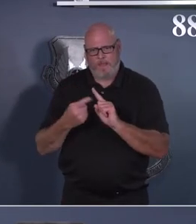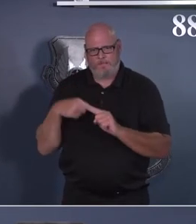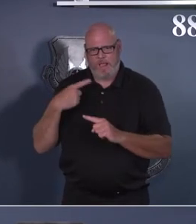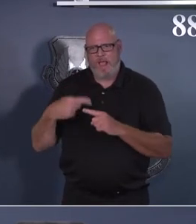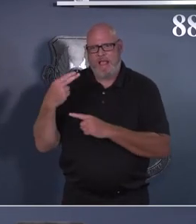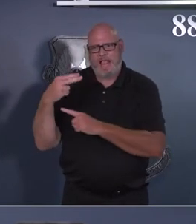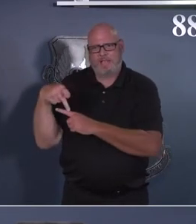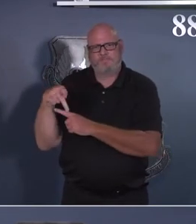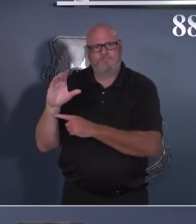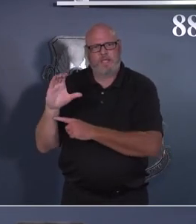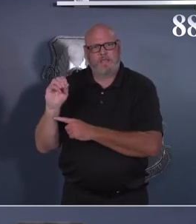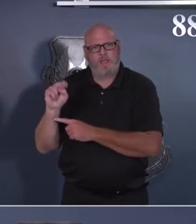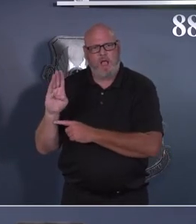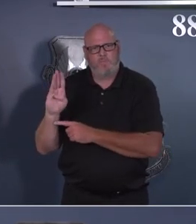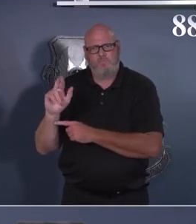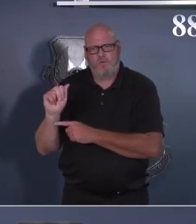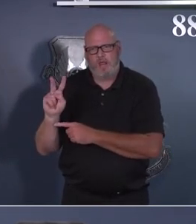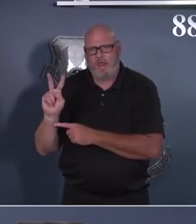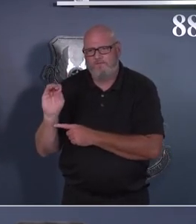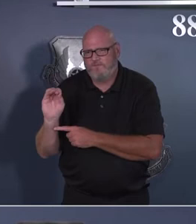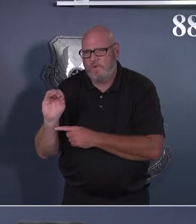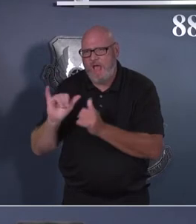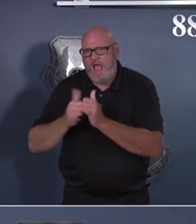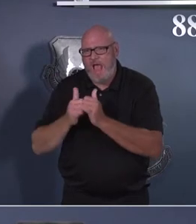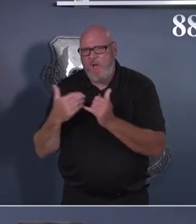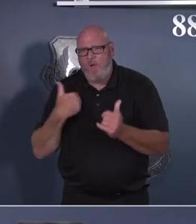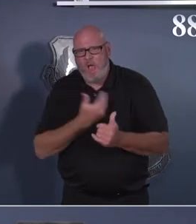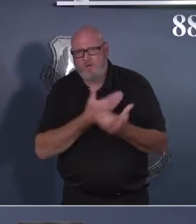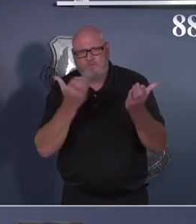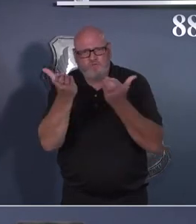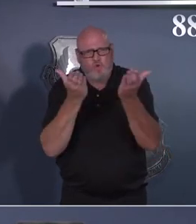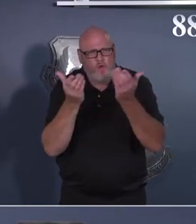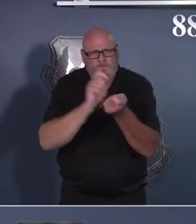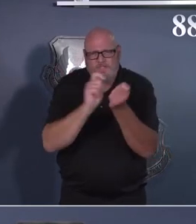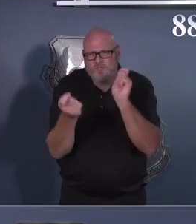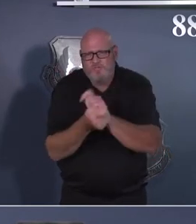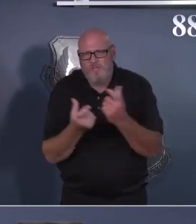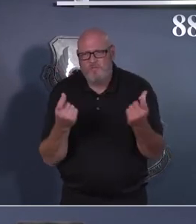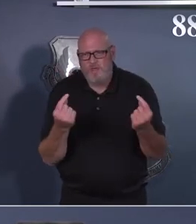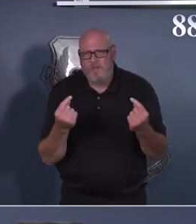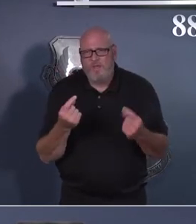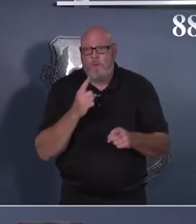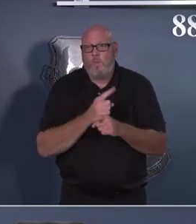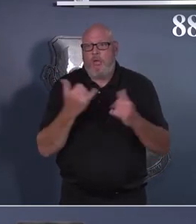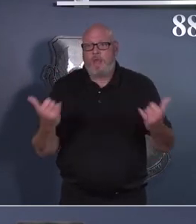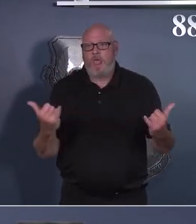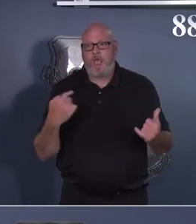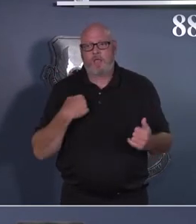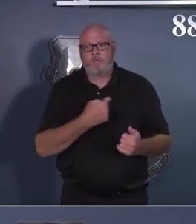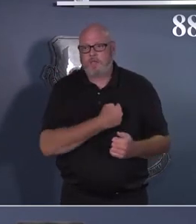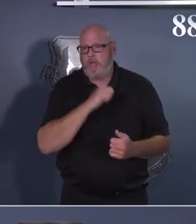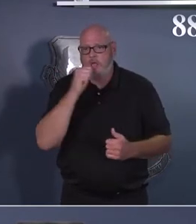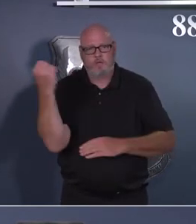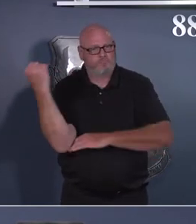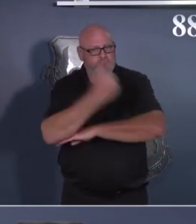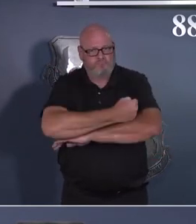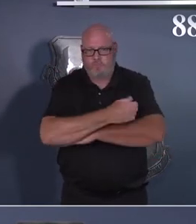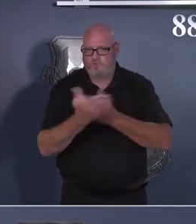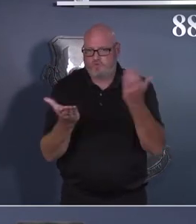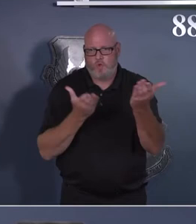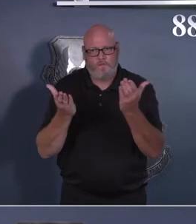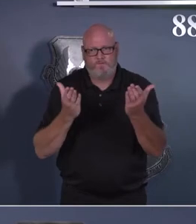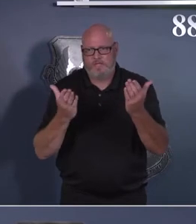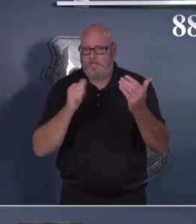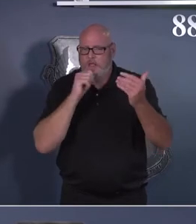At this time, we are not closing or further limiting any of our services. ID cards will still be issued. Gates will remain